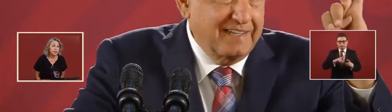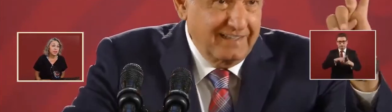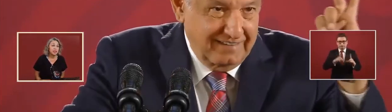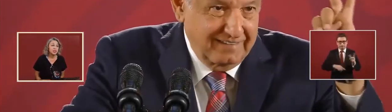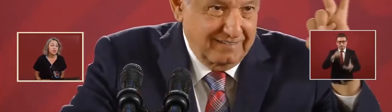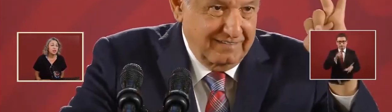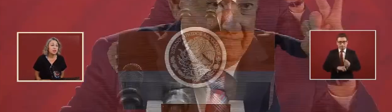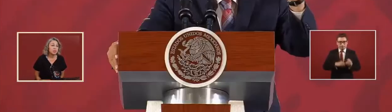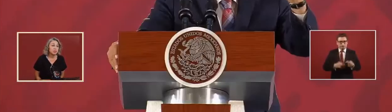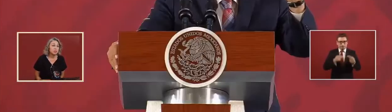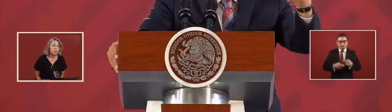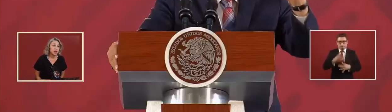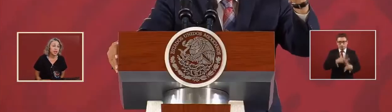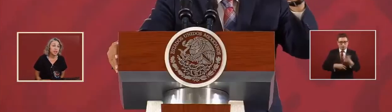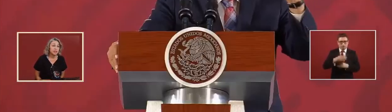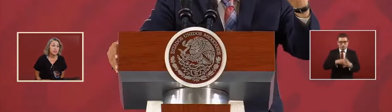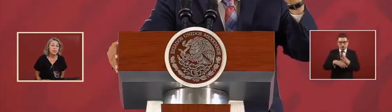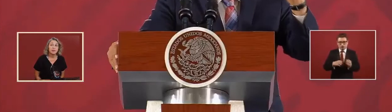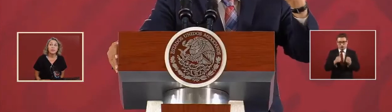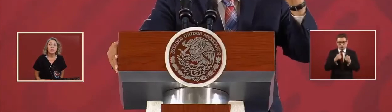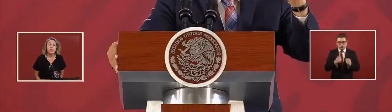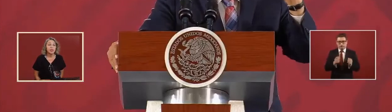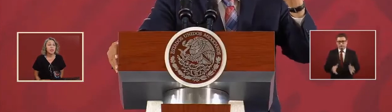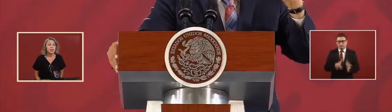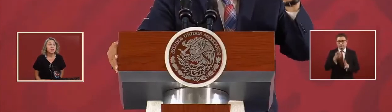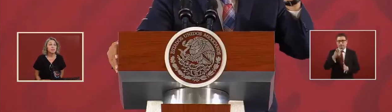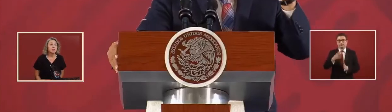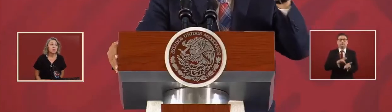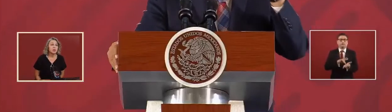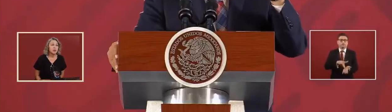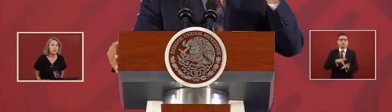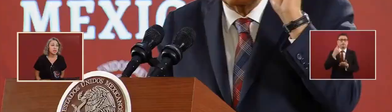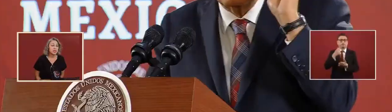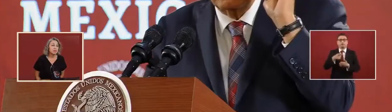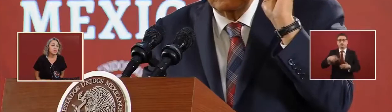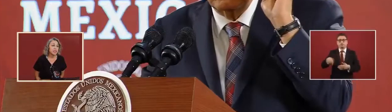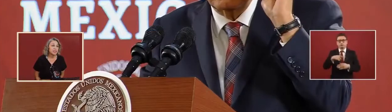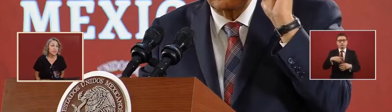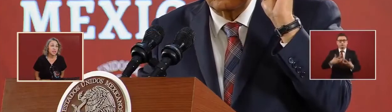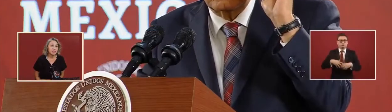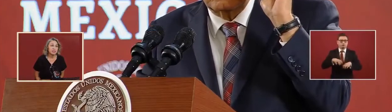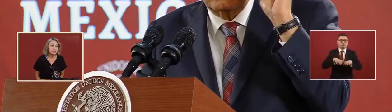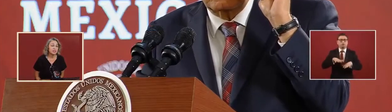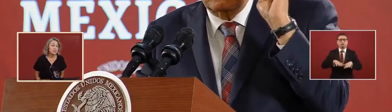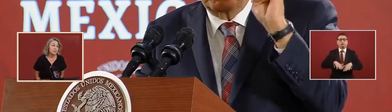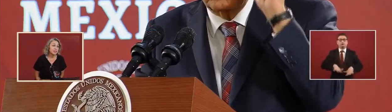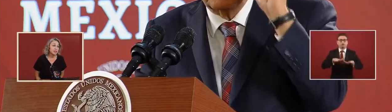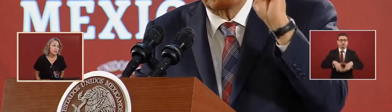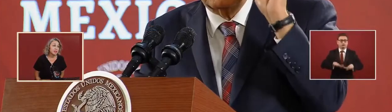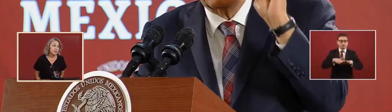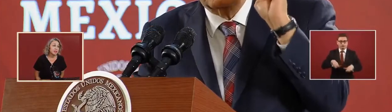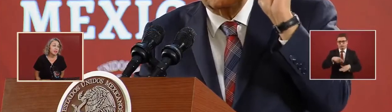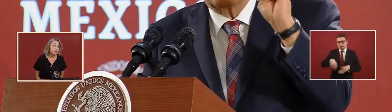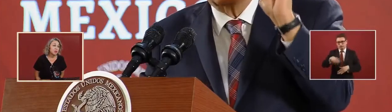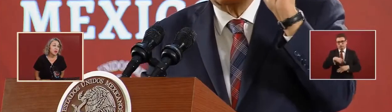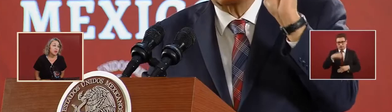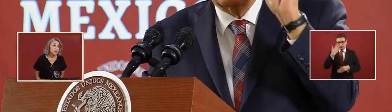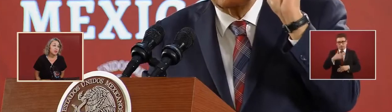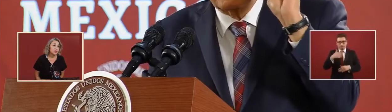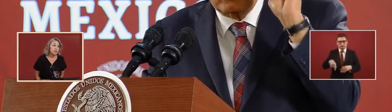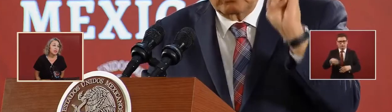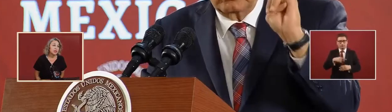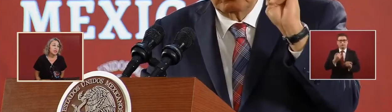and the support of textiles we are going to utilize the bank